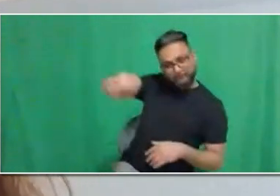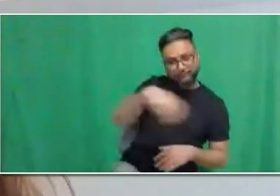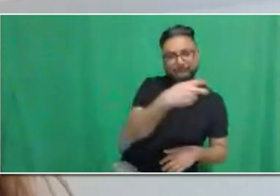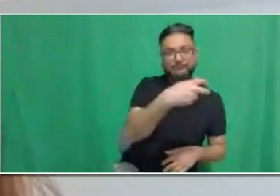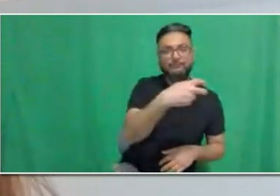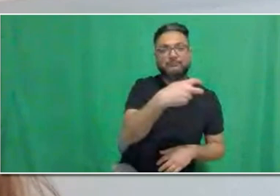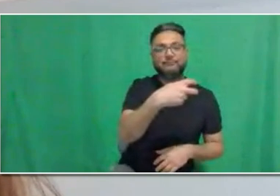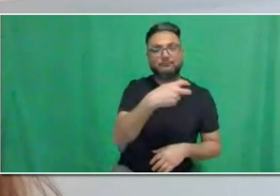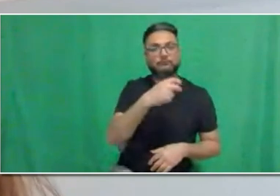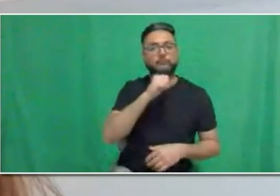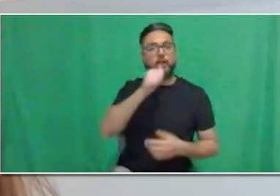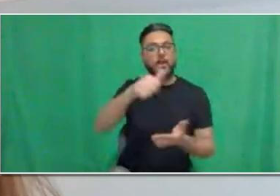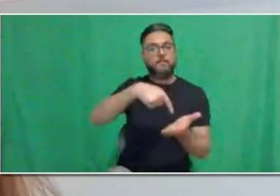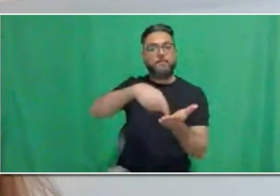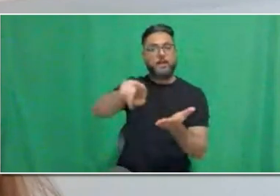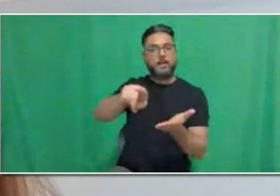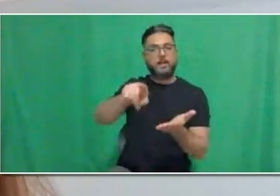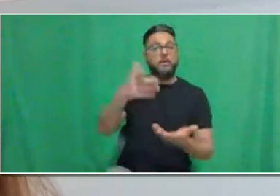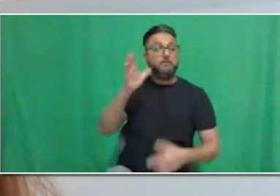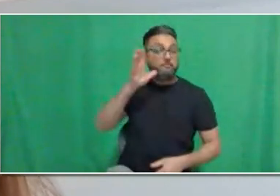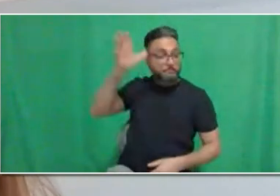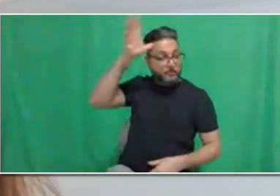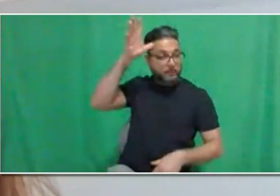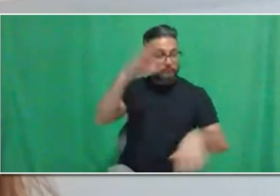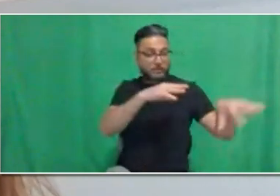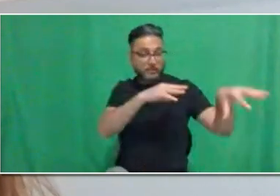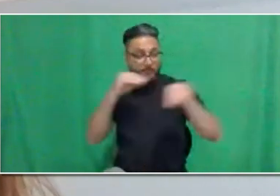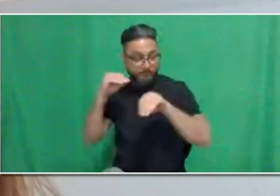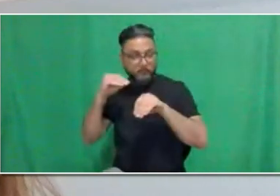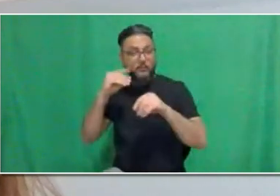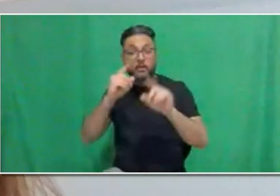However, you are paid through EI if qualified.